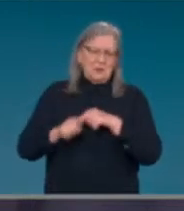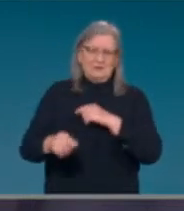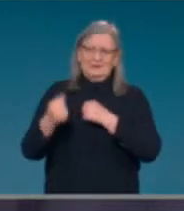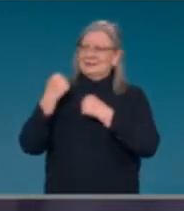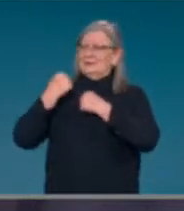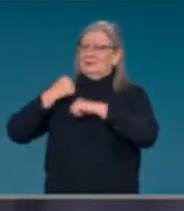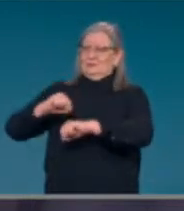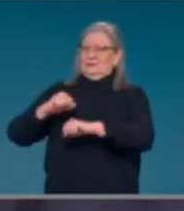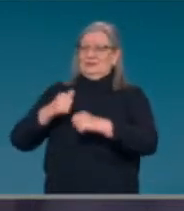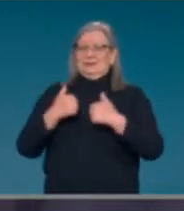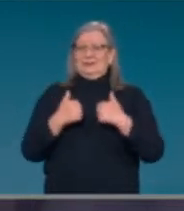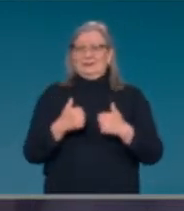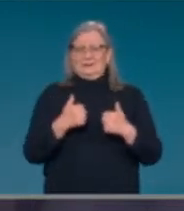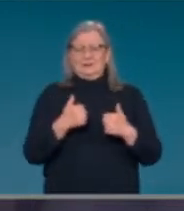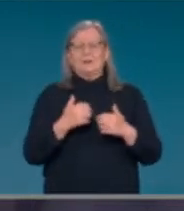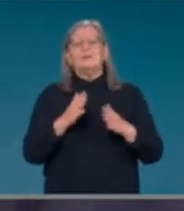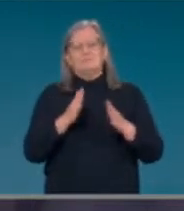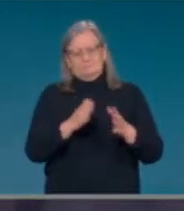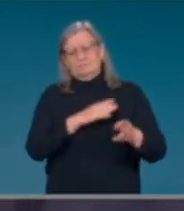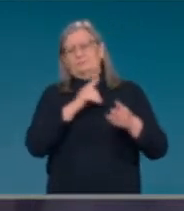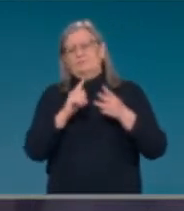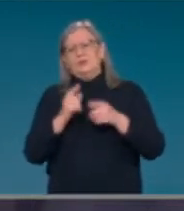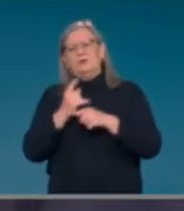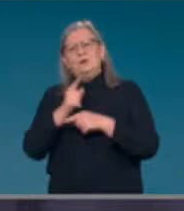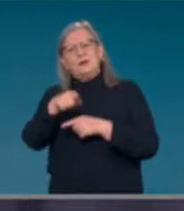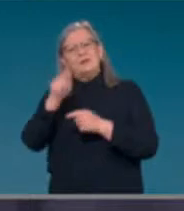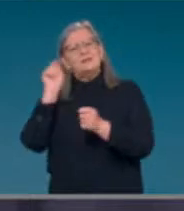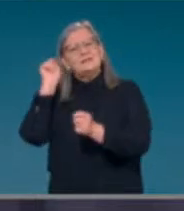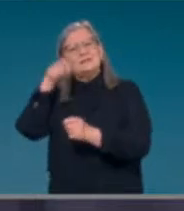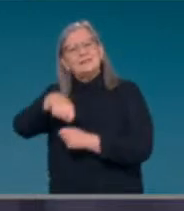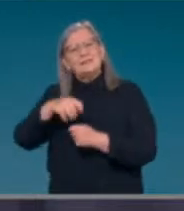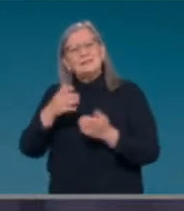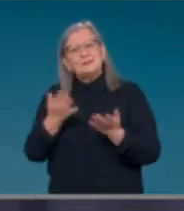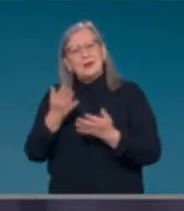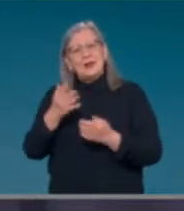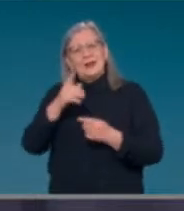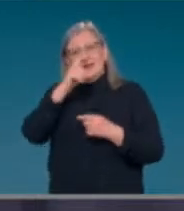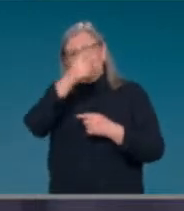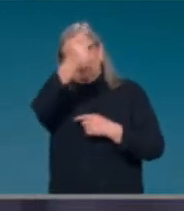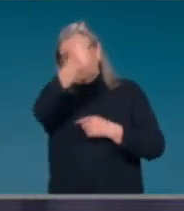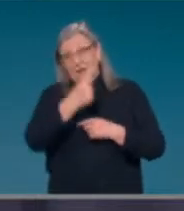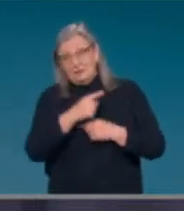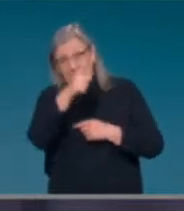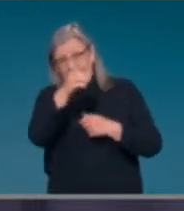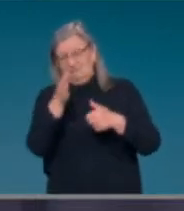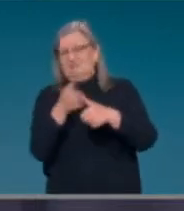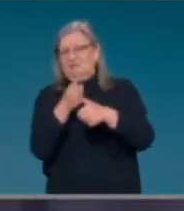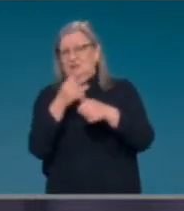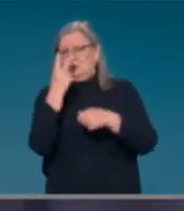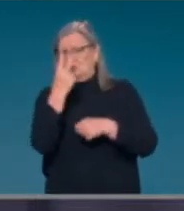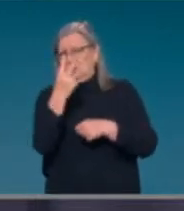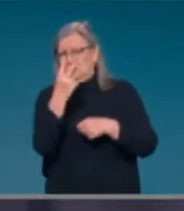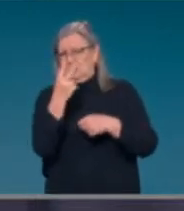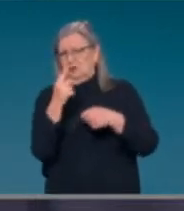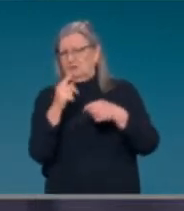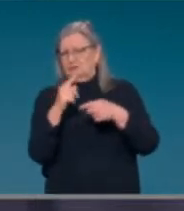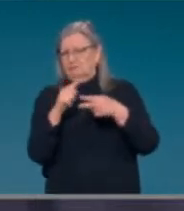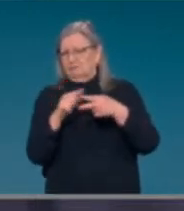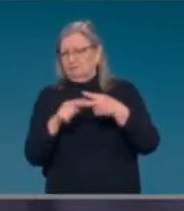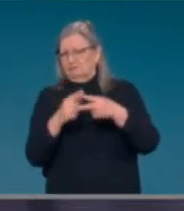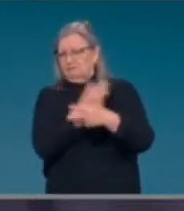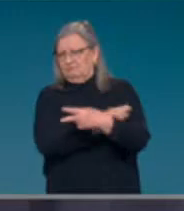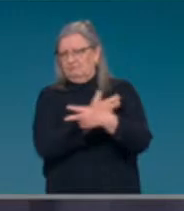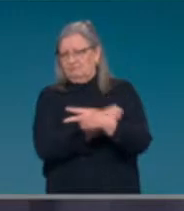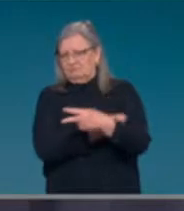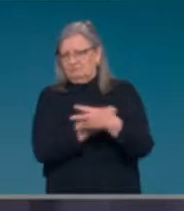you can come in if you're double vaccinated. If a state is seeking an exemption